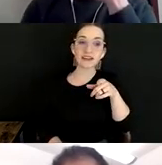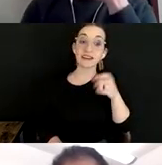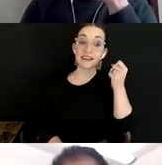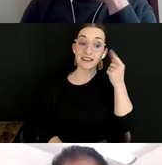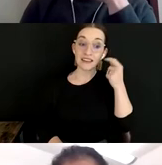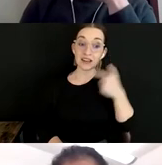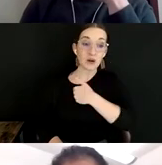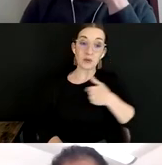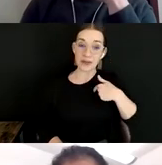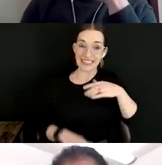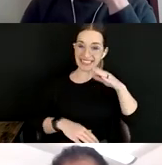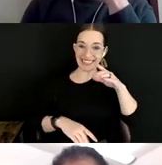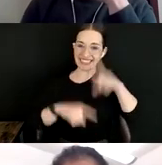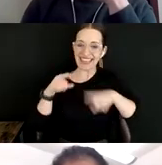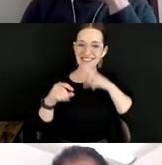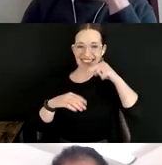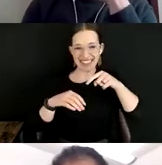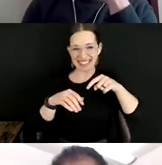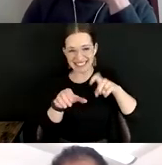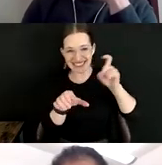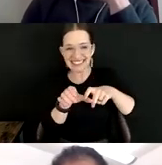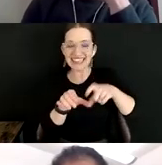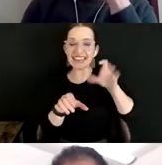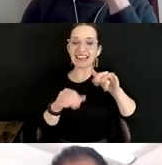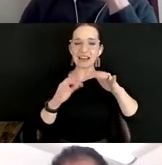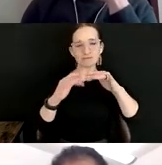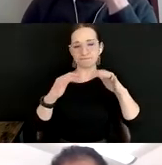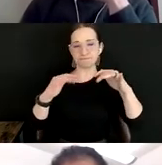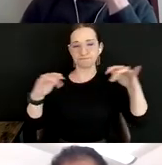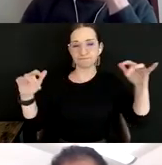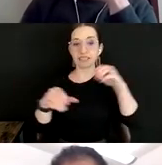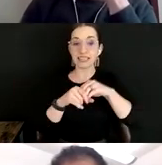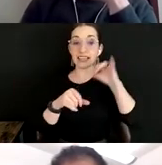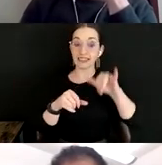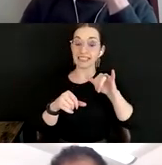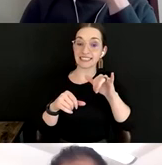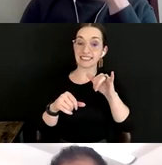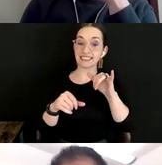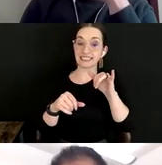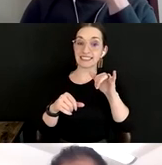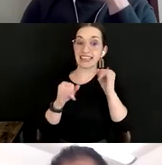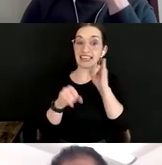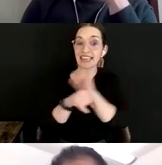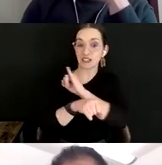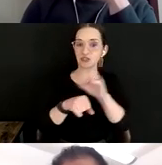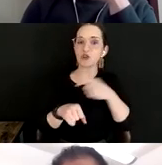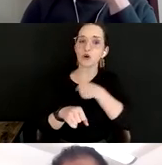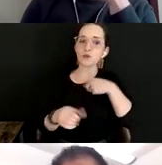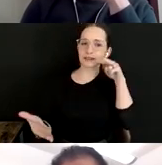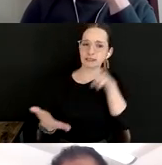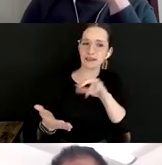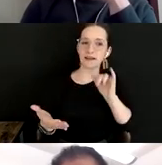diversity of people, occupations, lived experiences in this industry. So we looked at the data according to whether in a